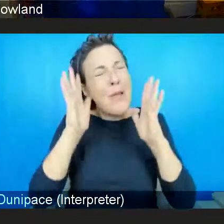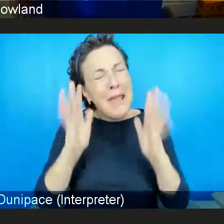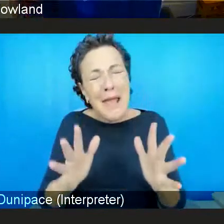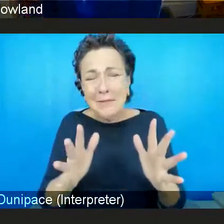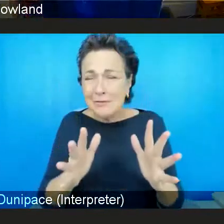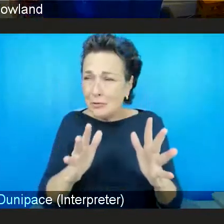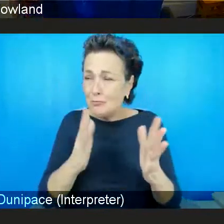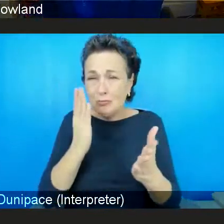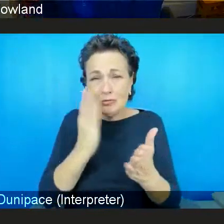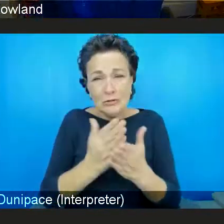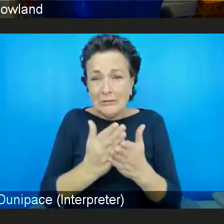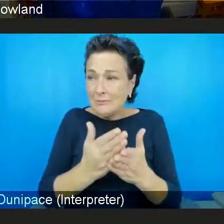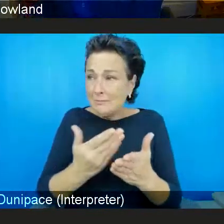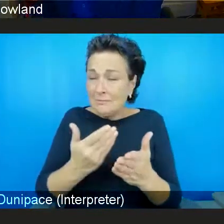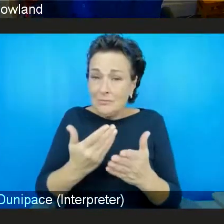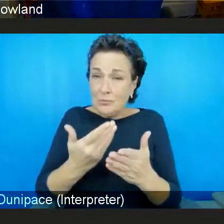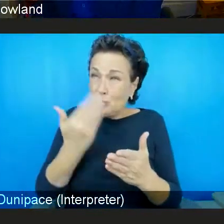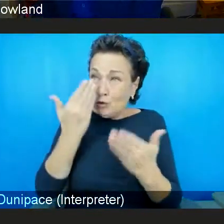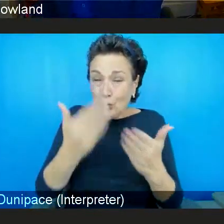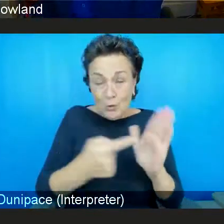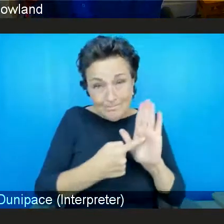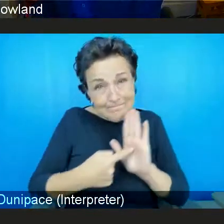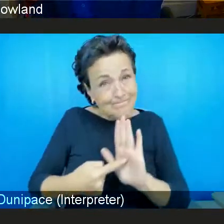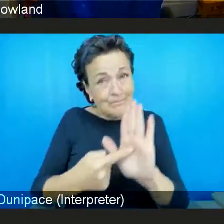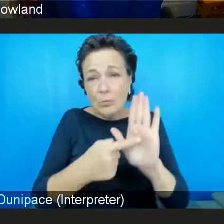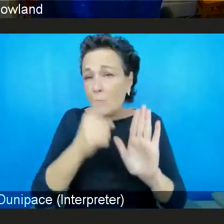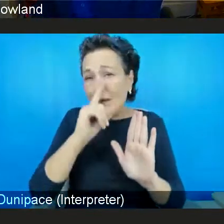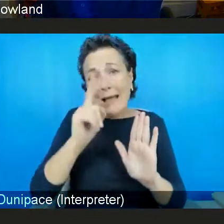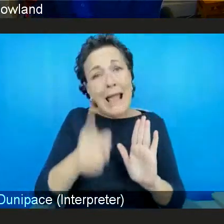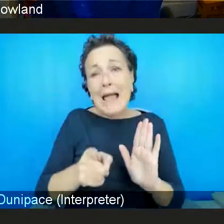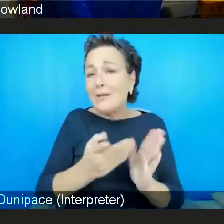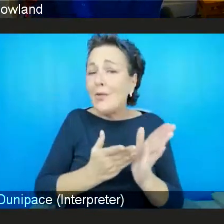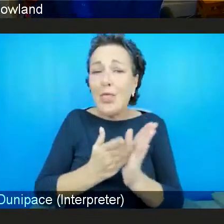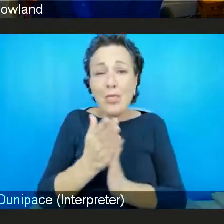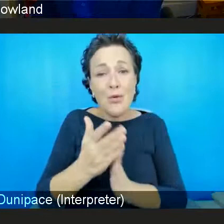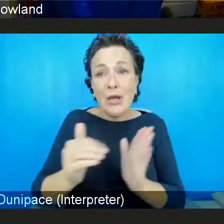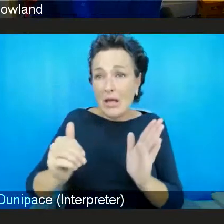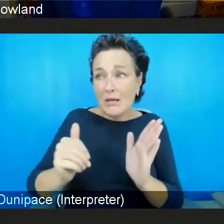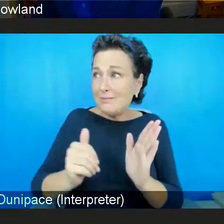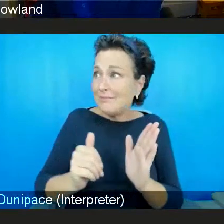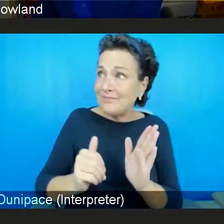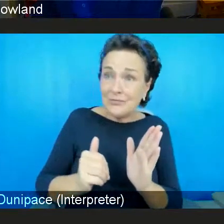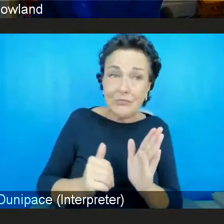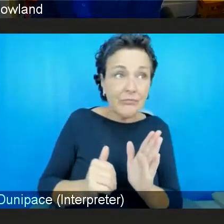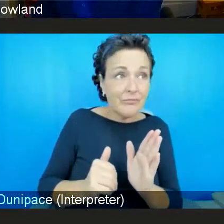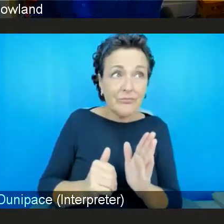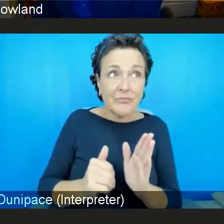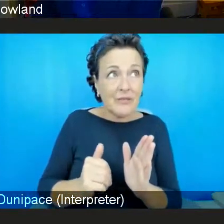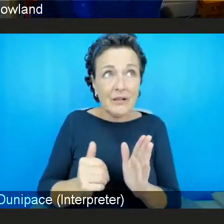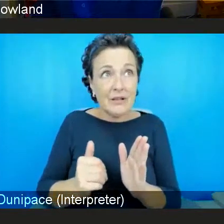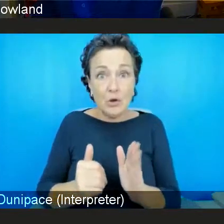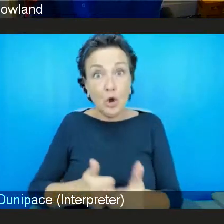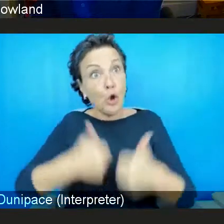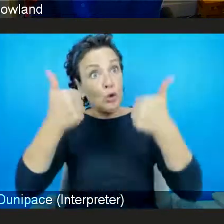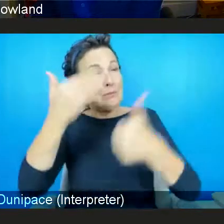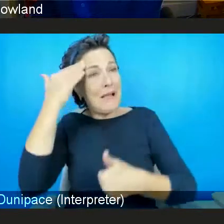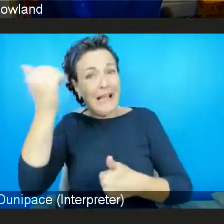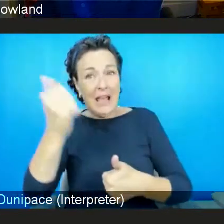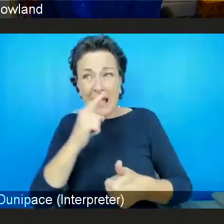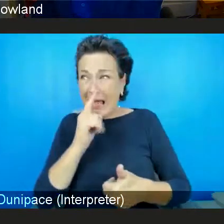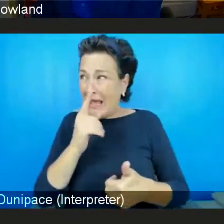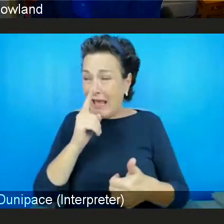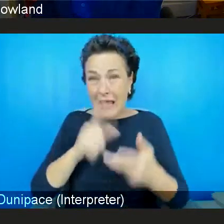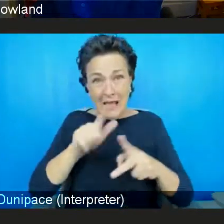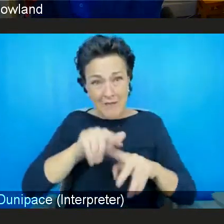it's really clear that we can't experience good mental health with the destruction of biodiversity and an